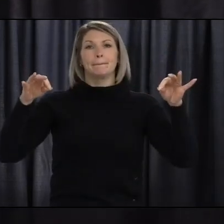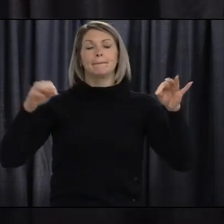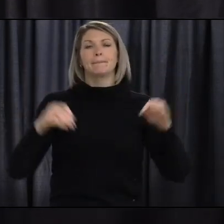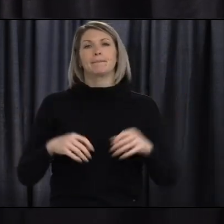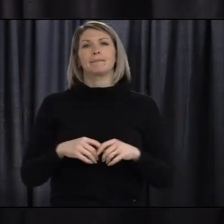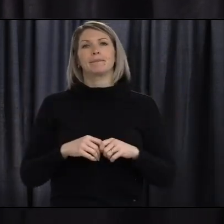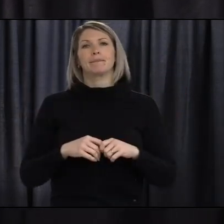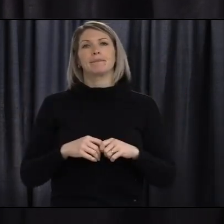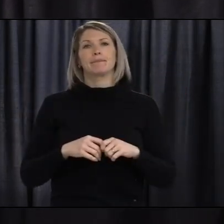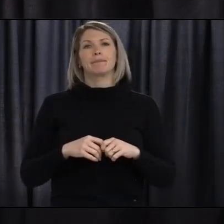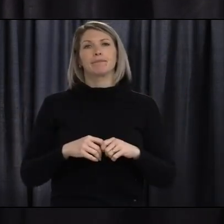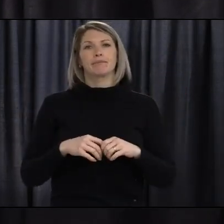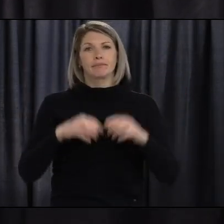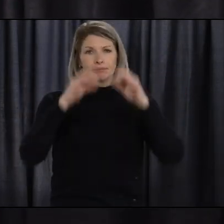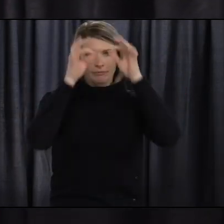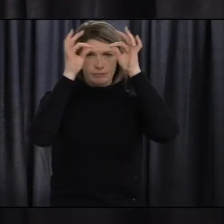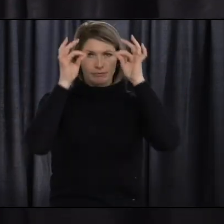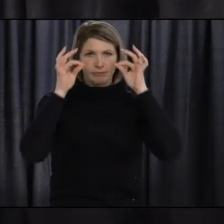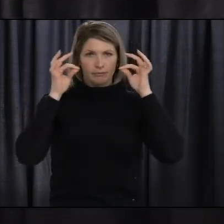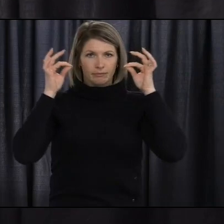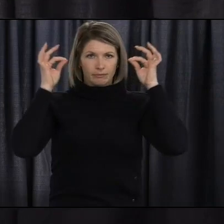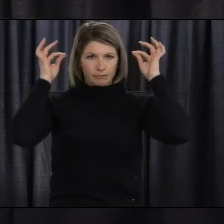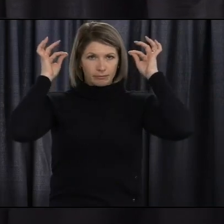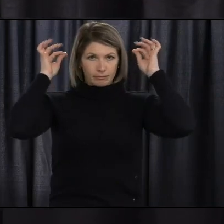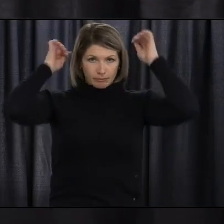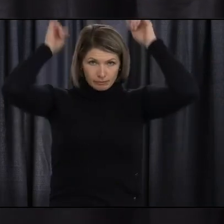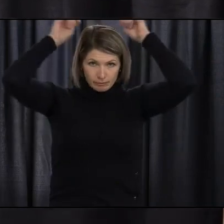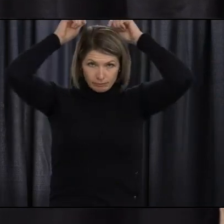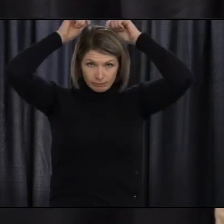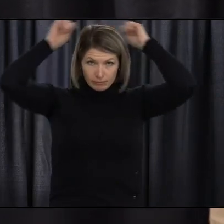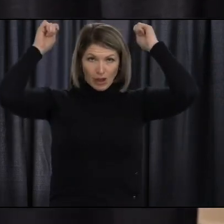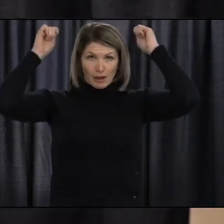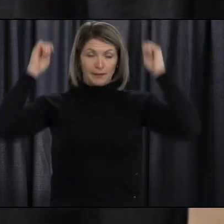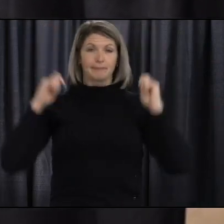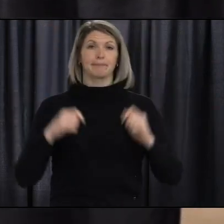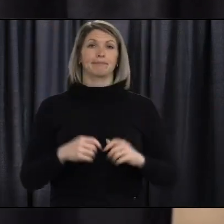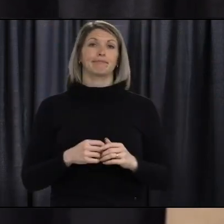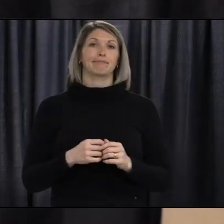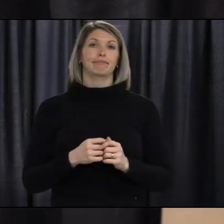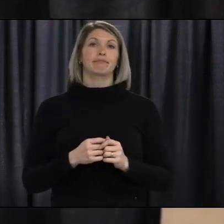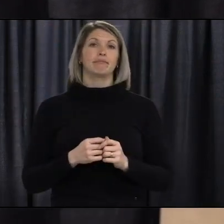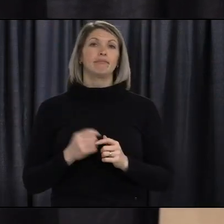Place it over your nose, then tie the top strings behind your head.